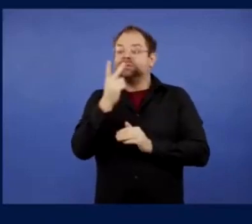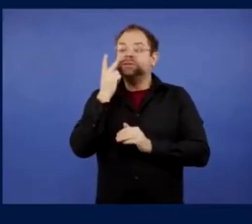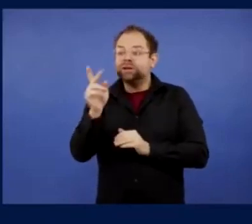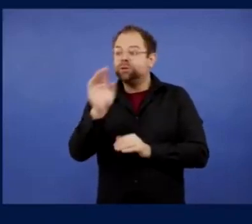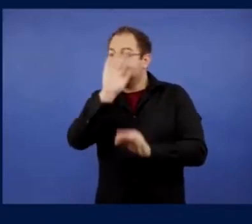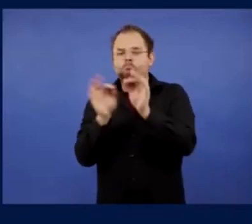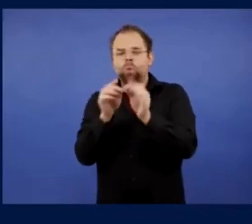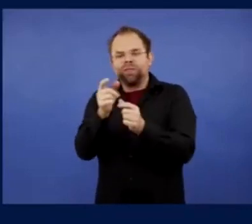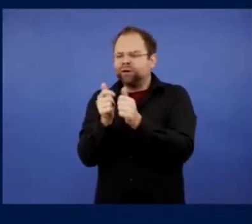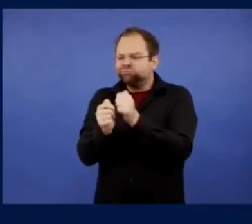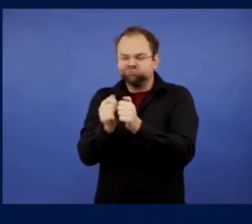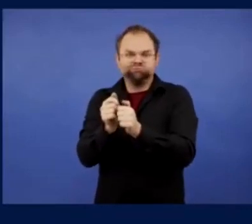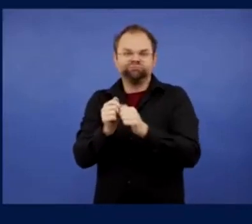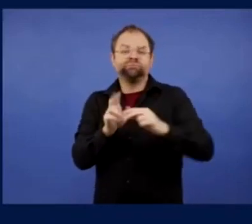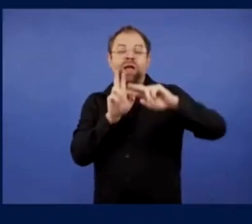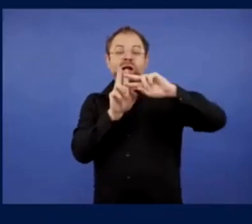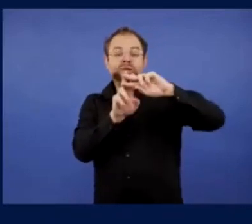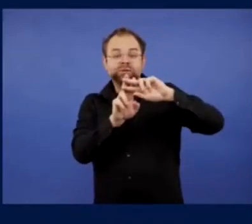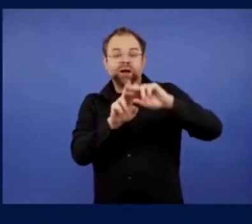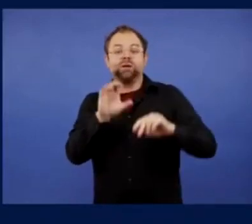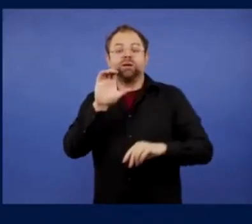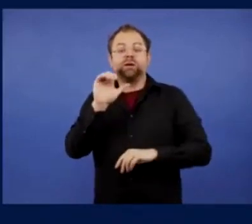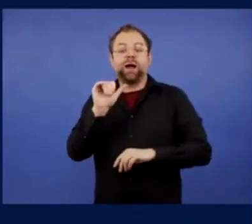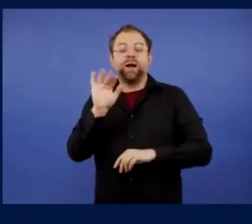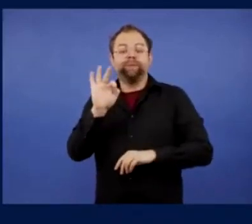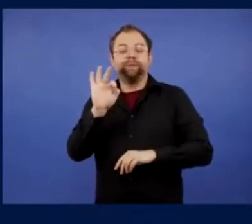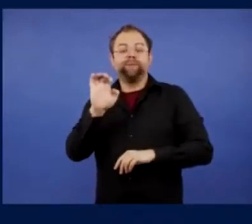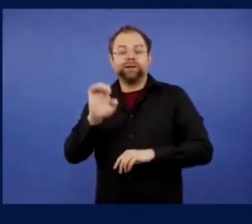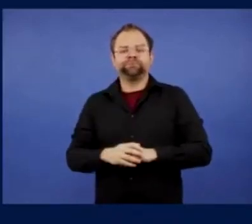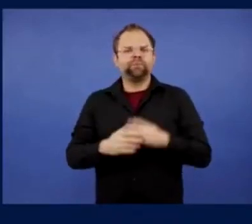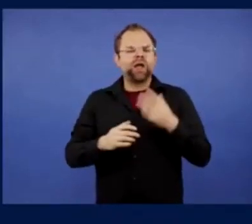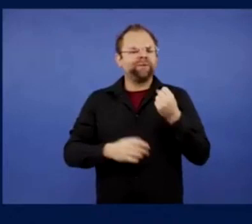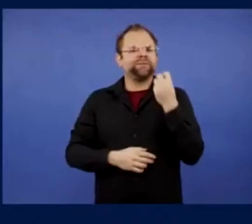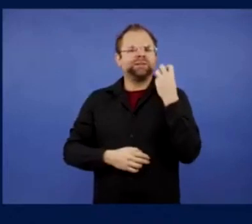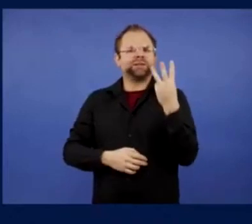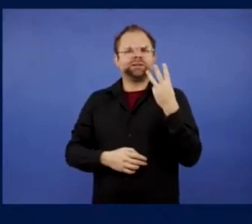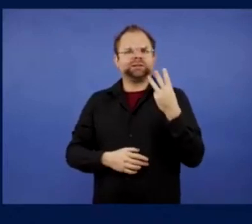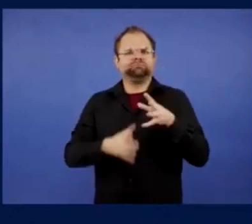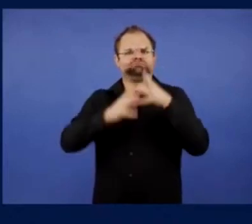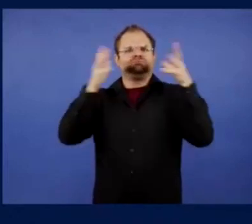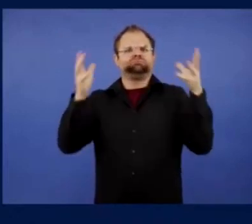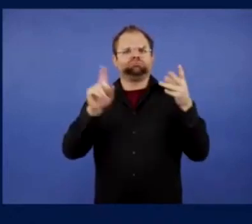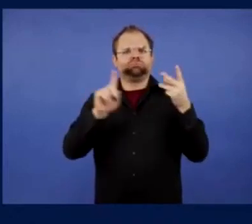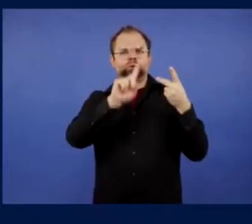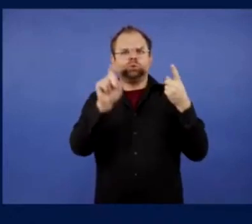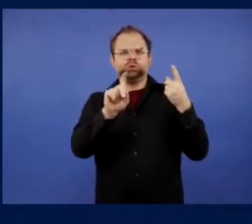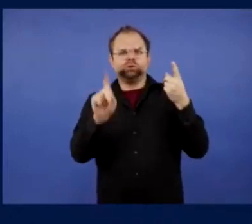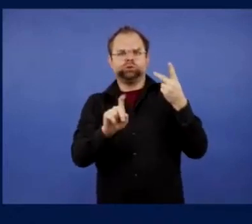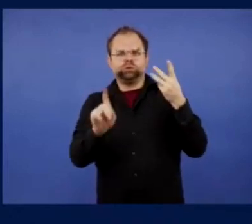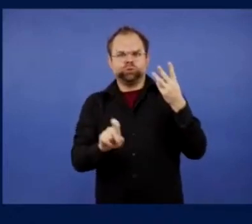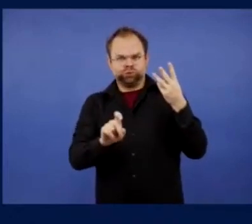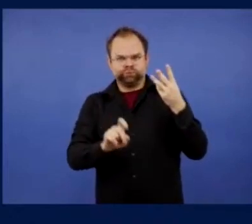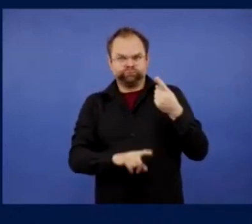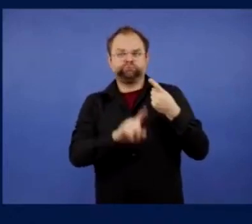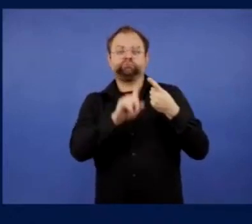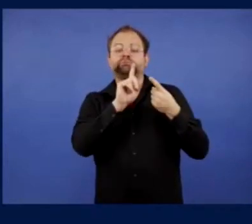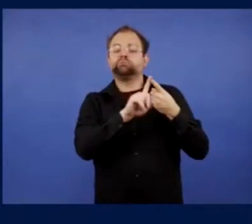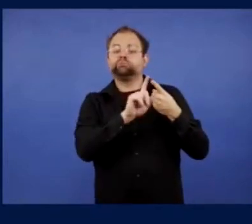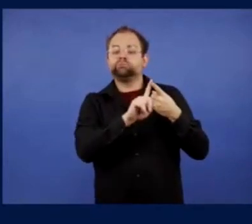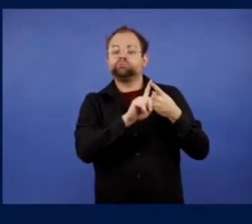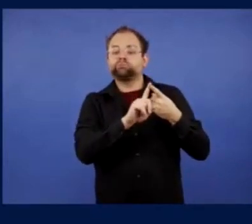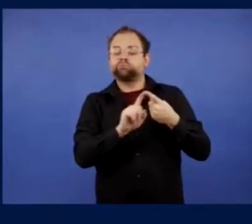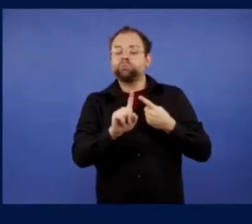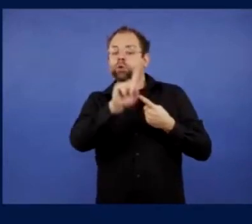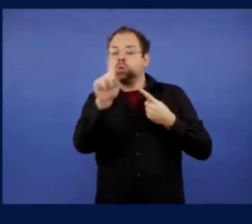supporters as opposed to your own supporters? And do you feel that you, as an away supporter,